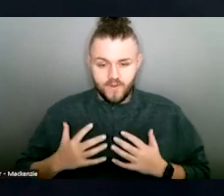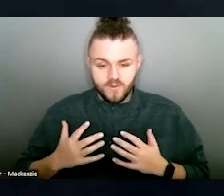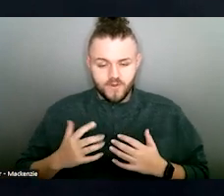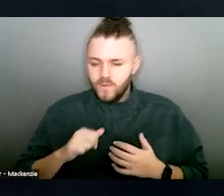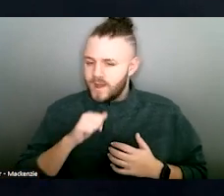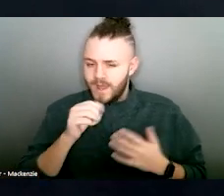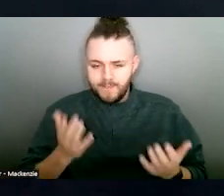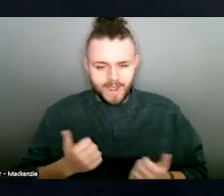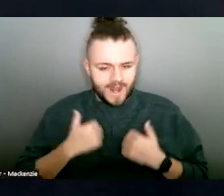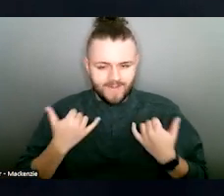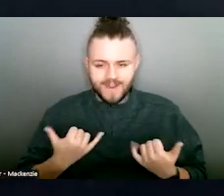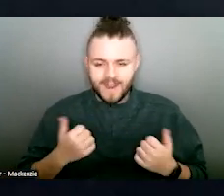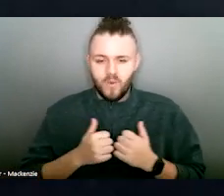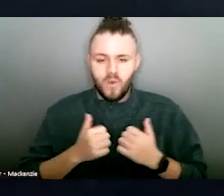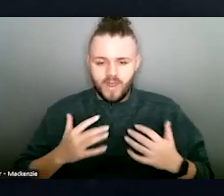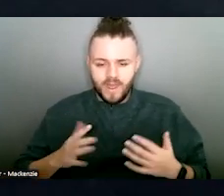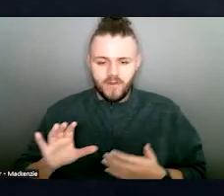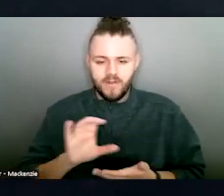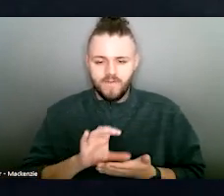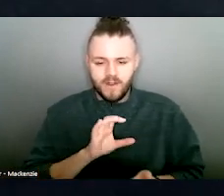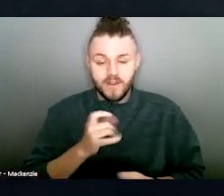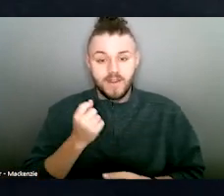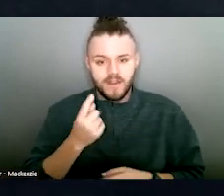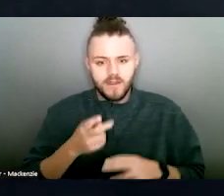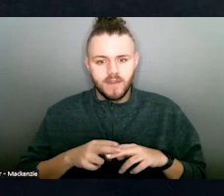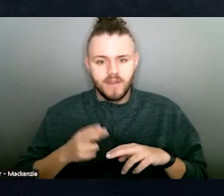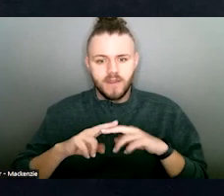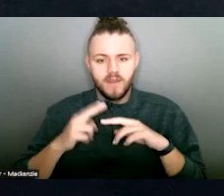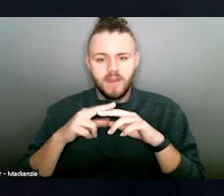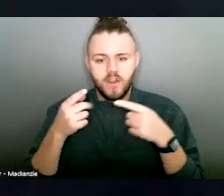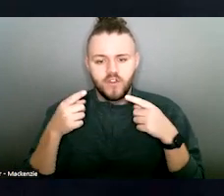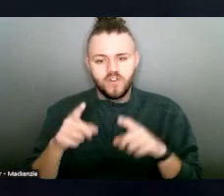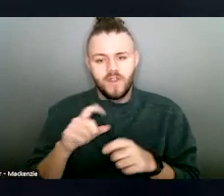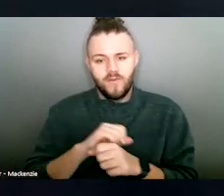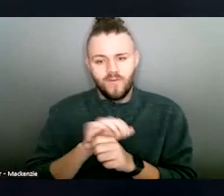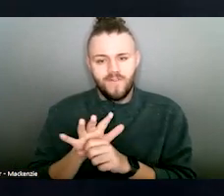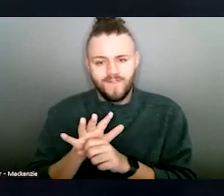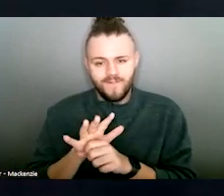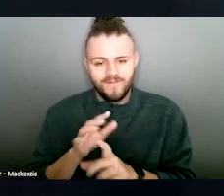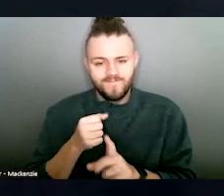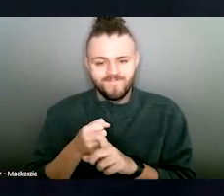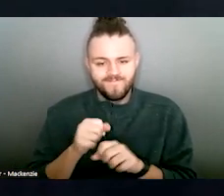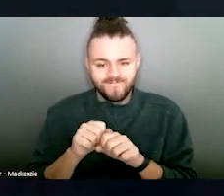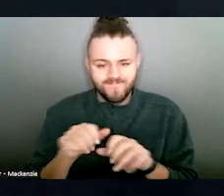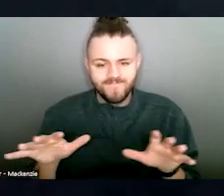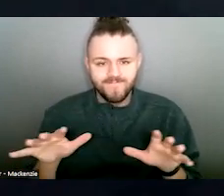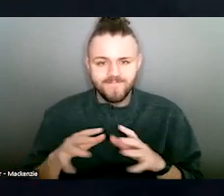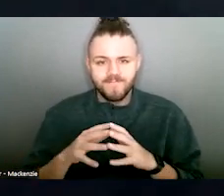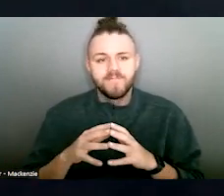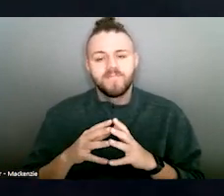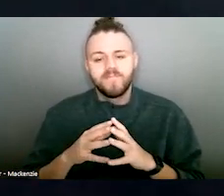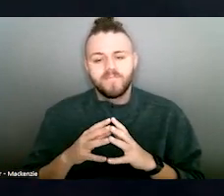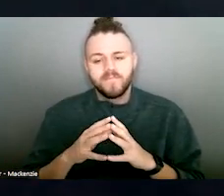Because we knew that this was increasing during the pandemic, we advocated